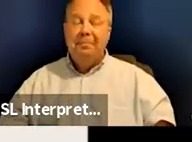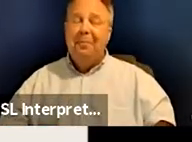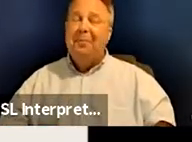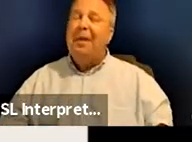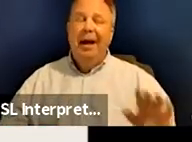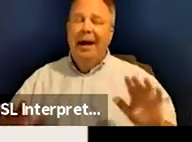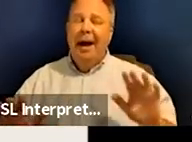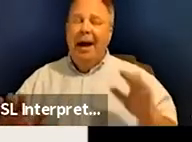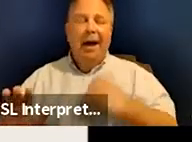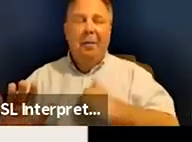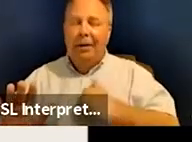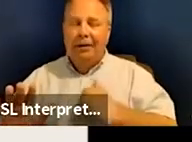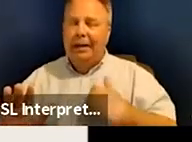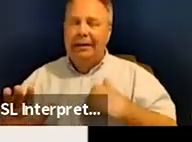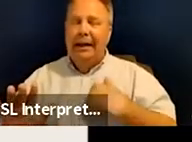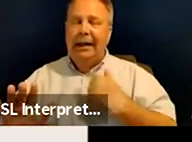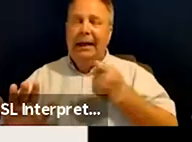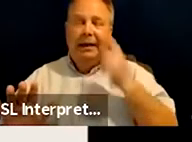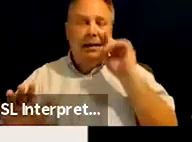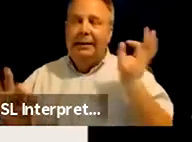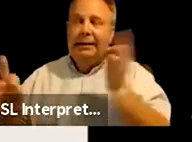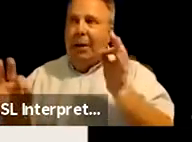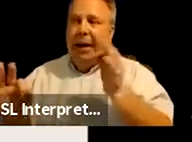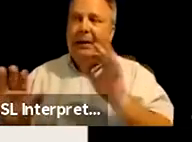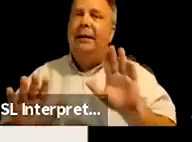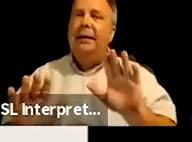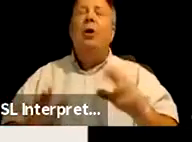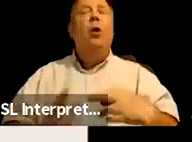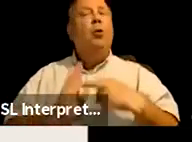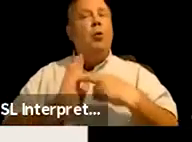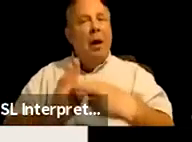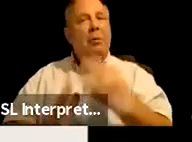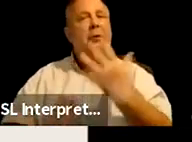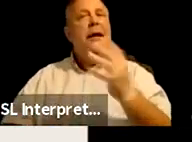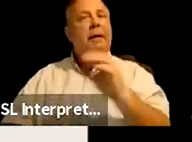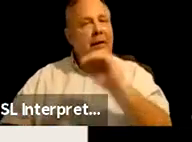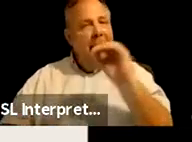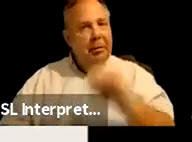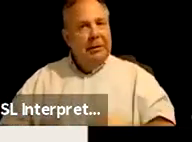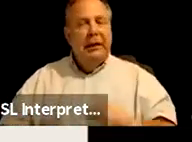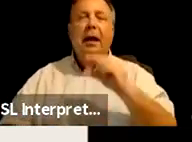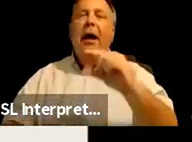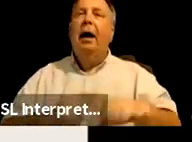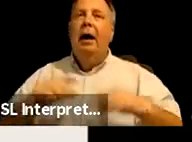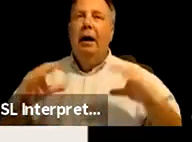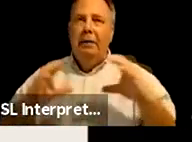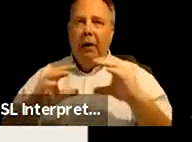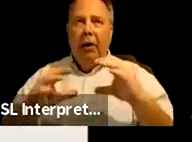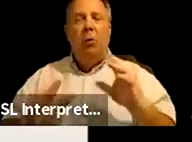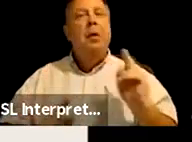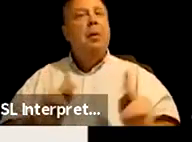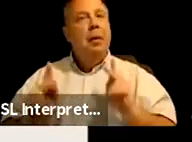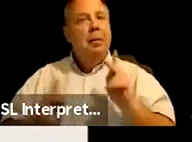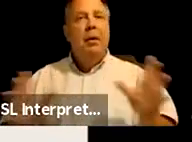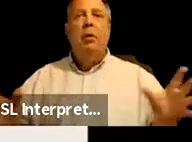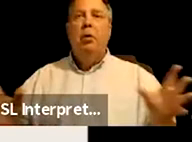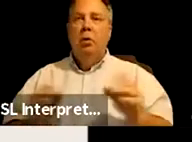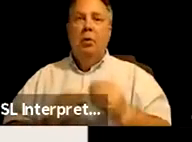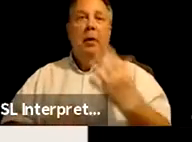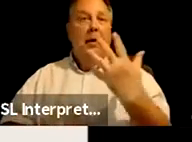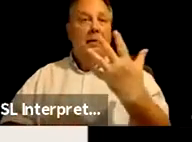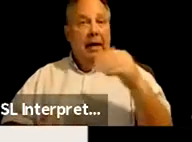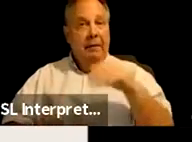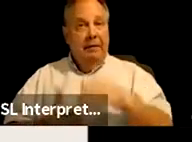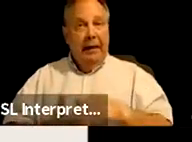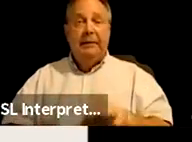I apologize. I got a little distracted. So representing 5% of the global population, comprising 5,000